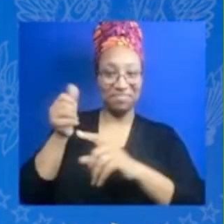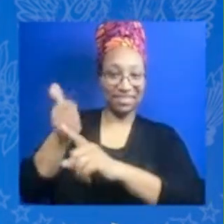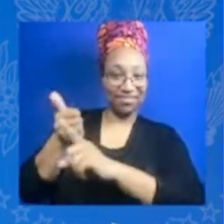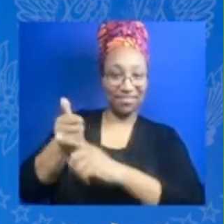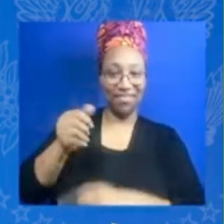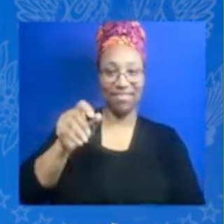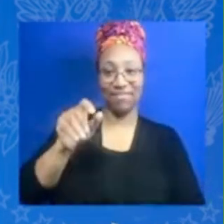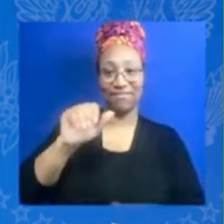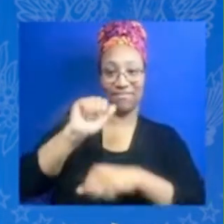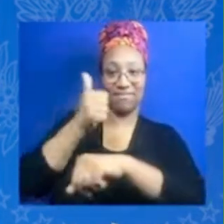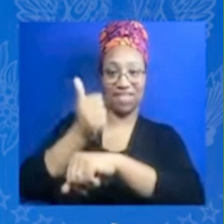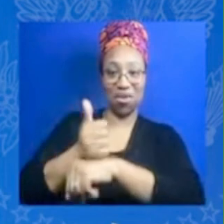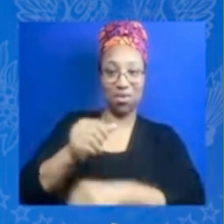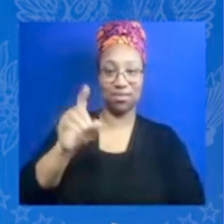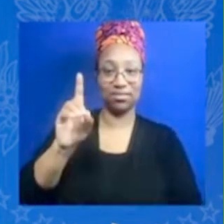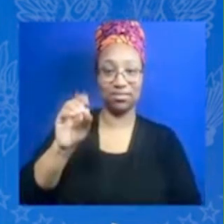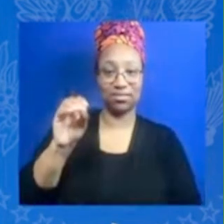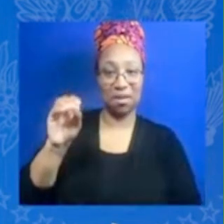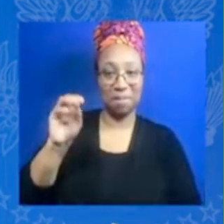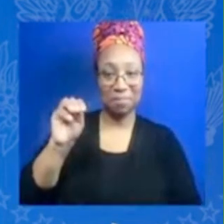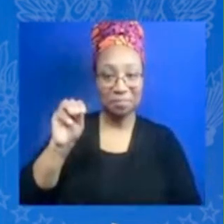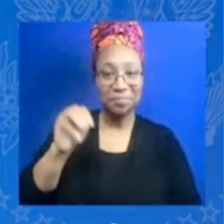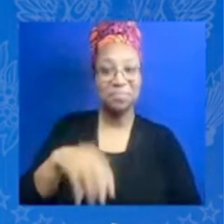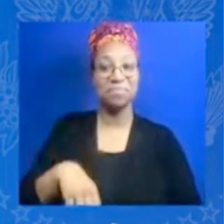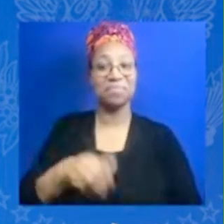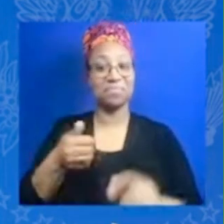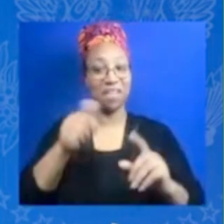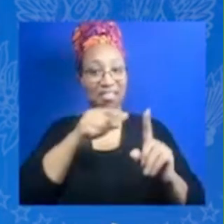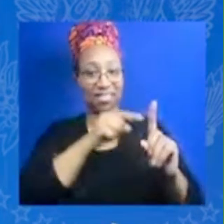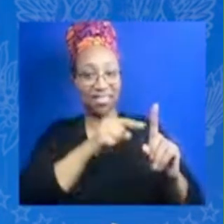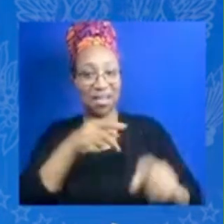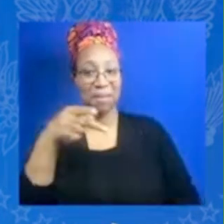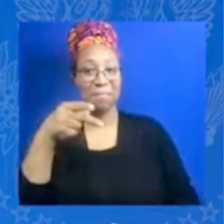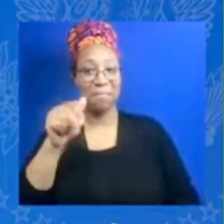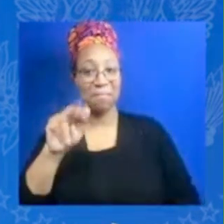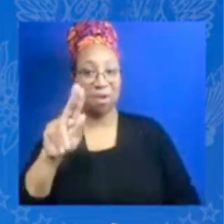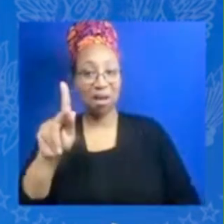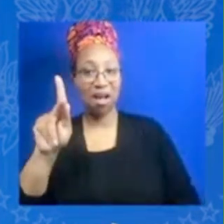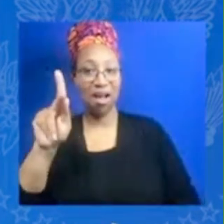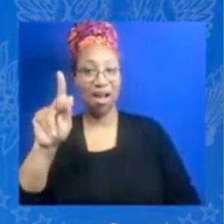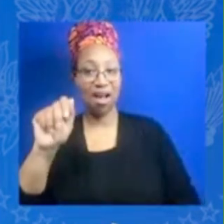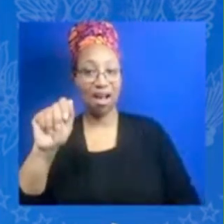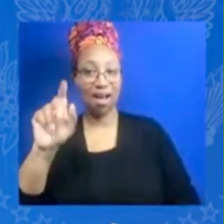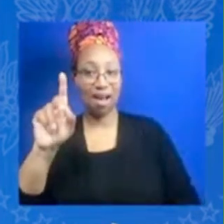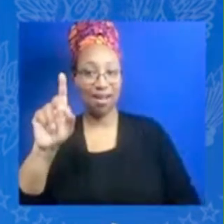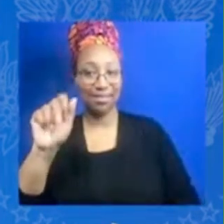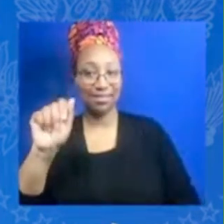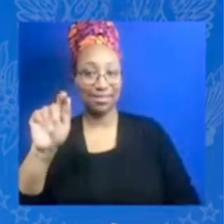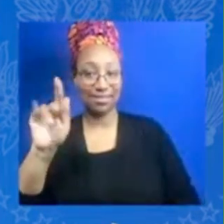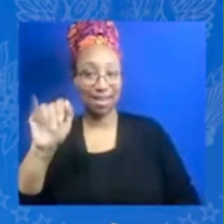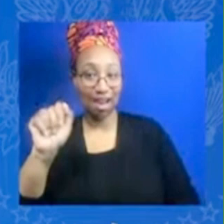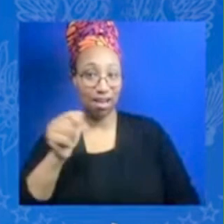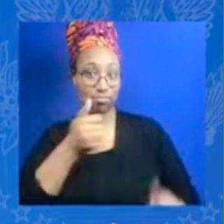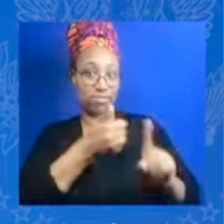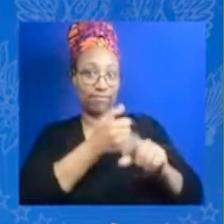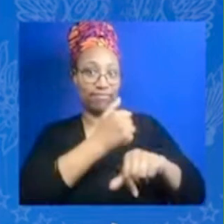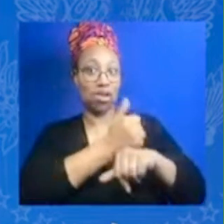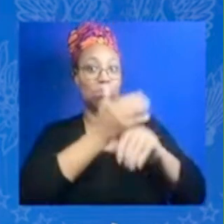is the founder and former CEO of ClassPass and then Melissa Butler CEO of LipBar